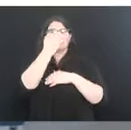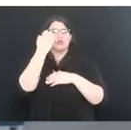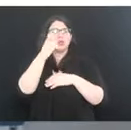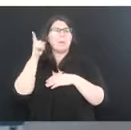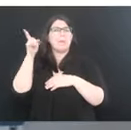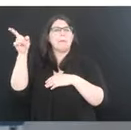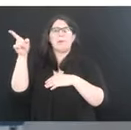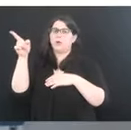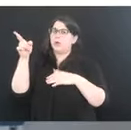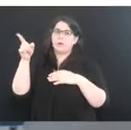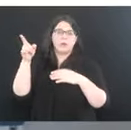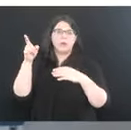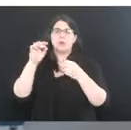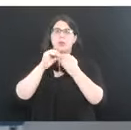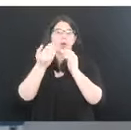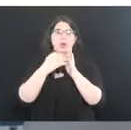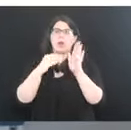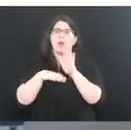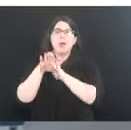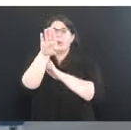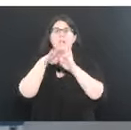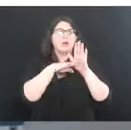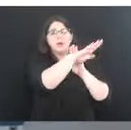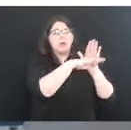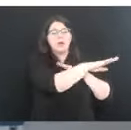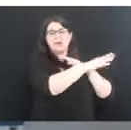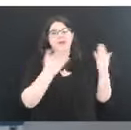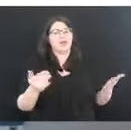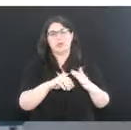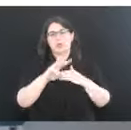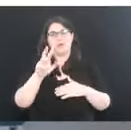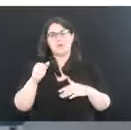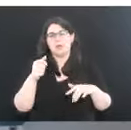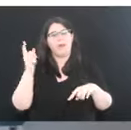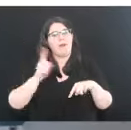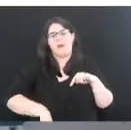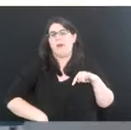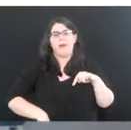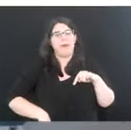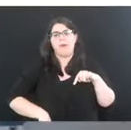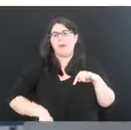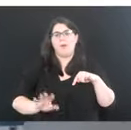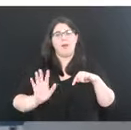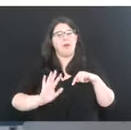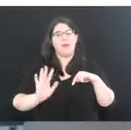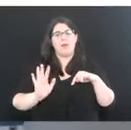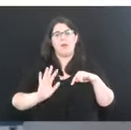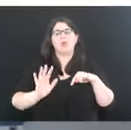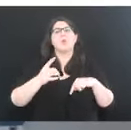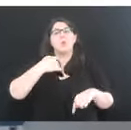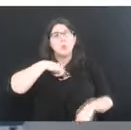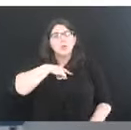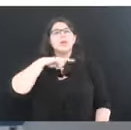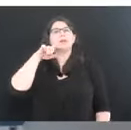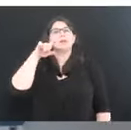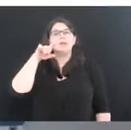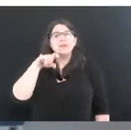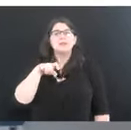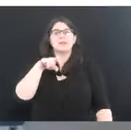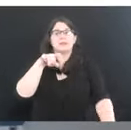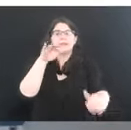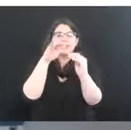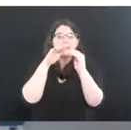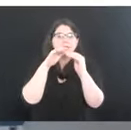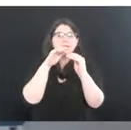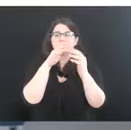surges. We cannot have that happen in West Virginia related to making sure that we maintain our